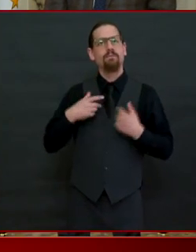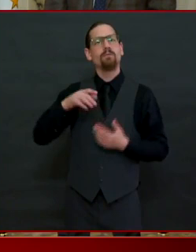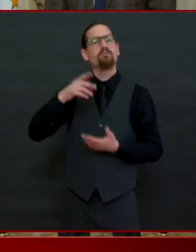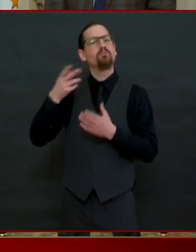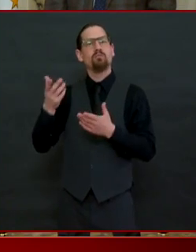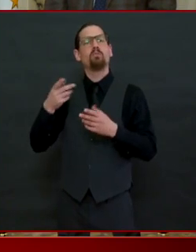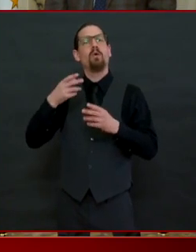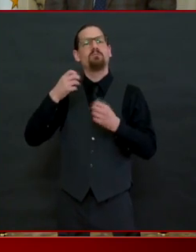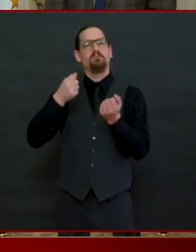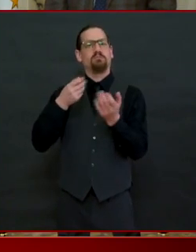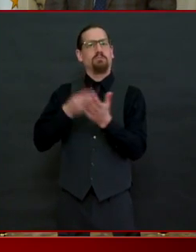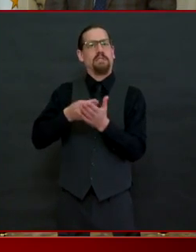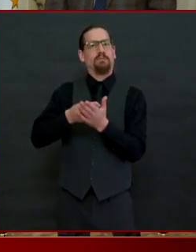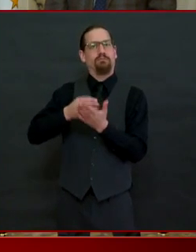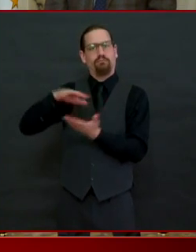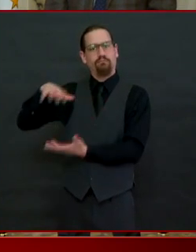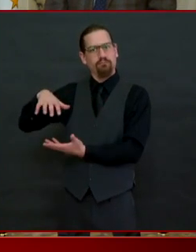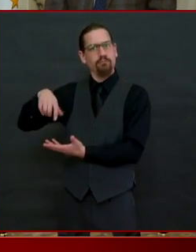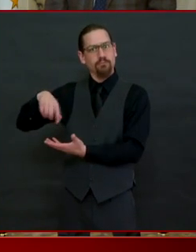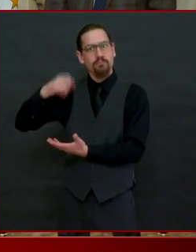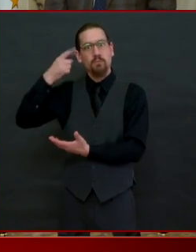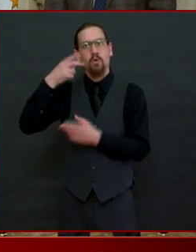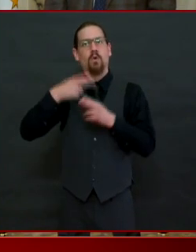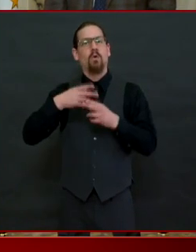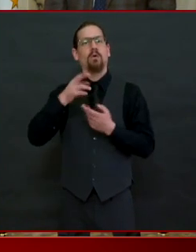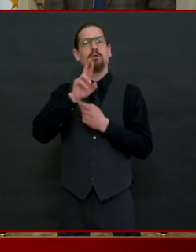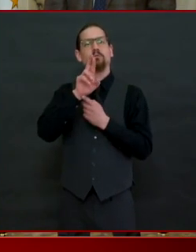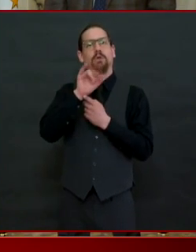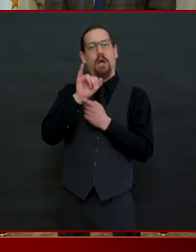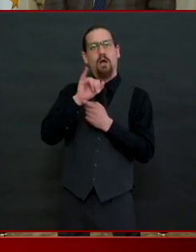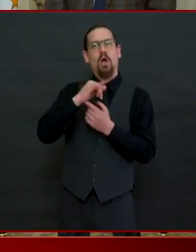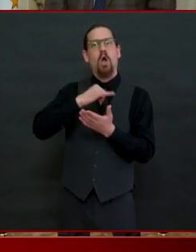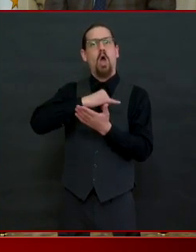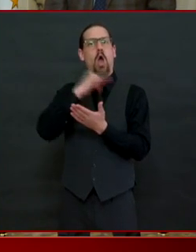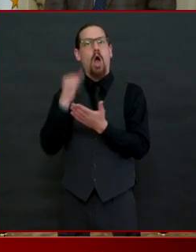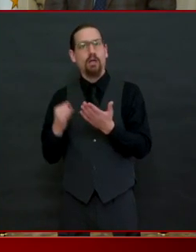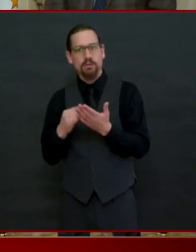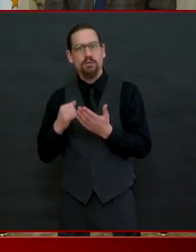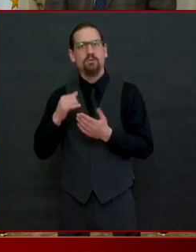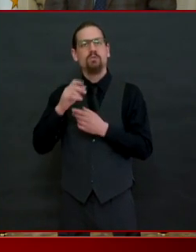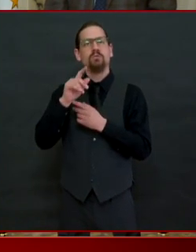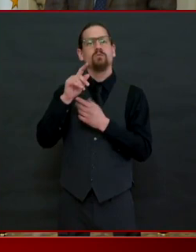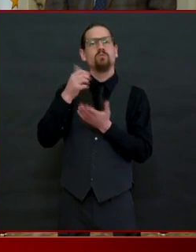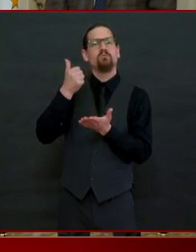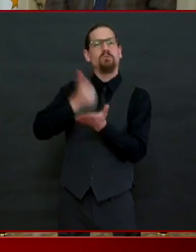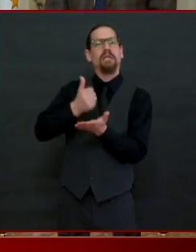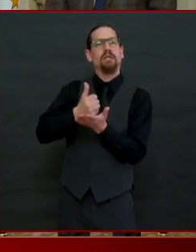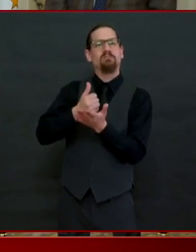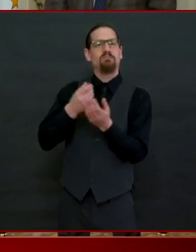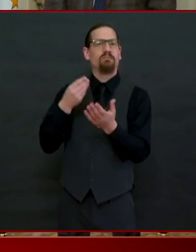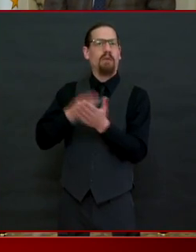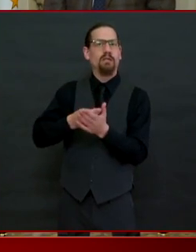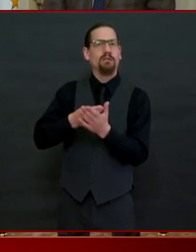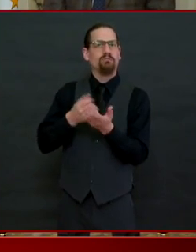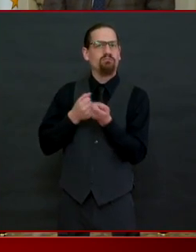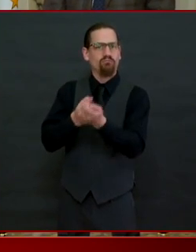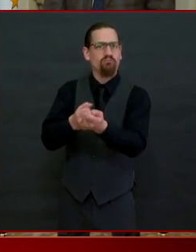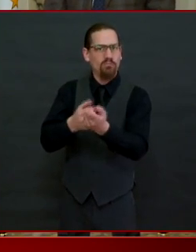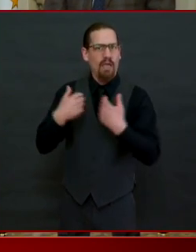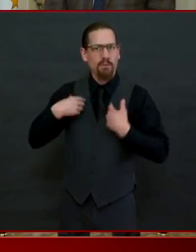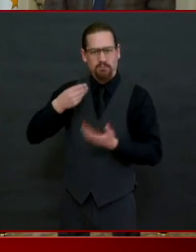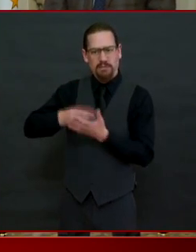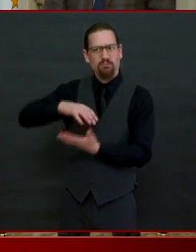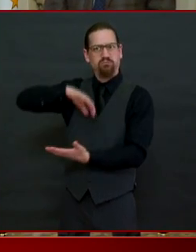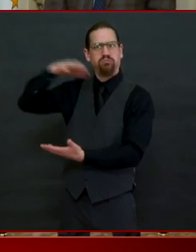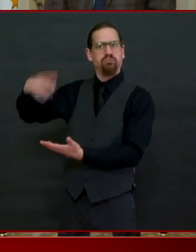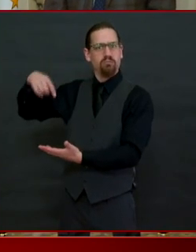artist relief fund and it awards grants of up to a thousand dollars to help artists art teachers arts administrators